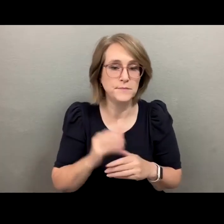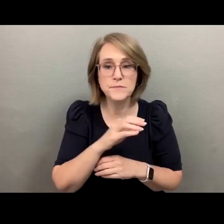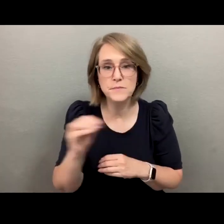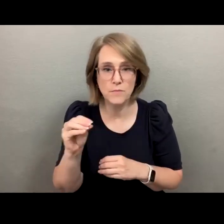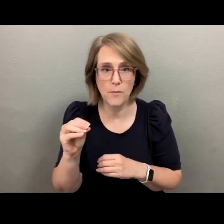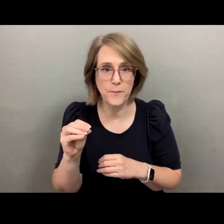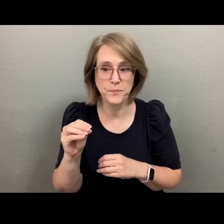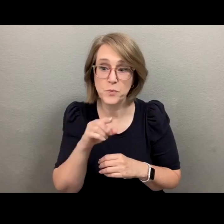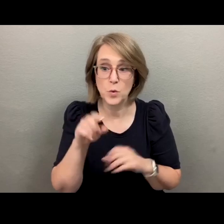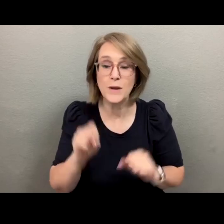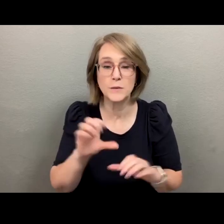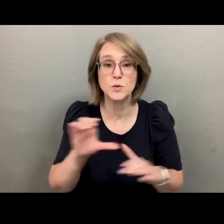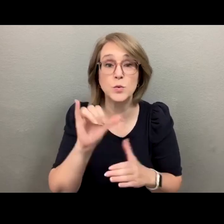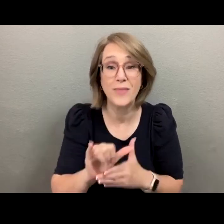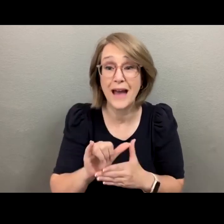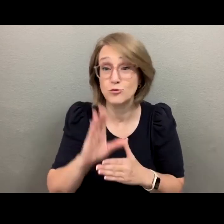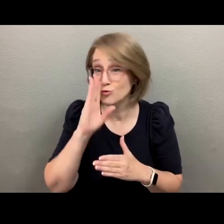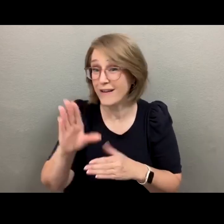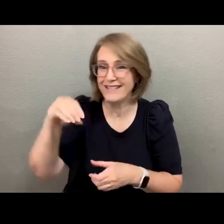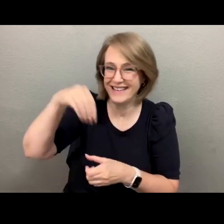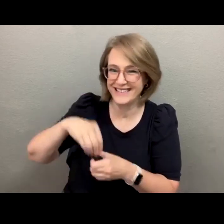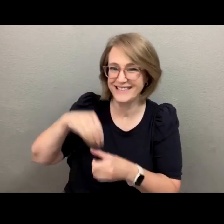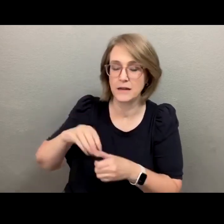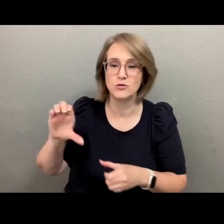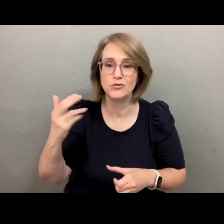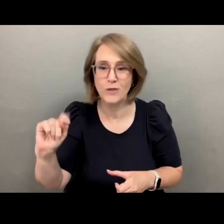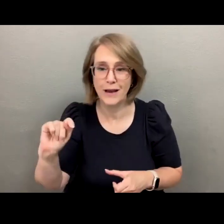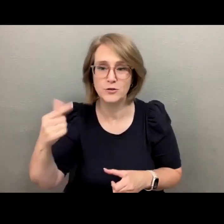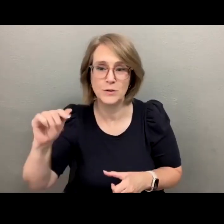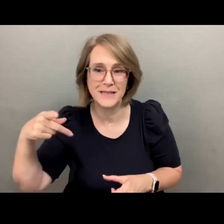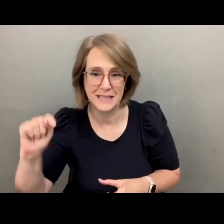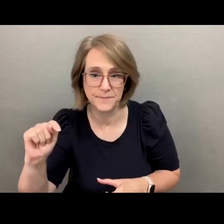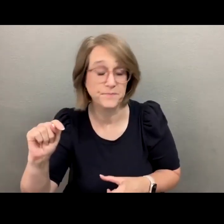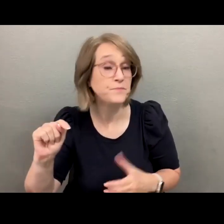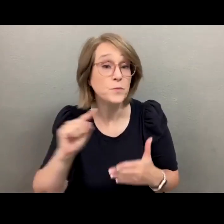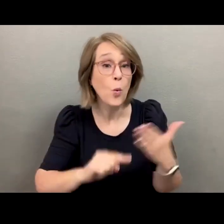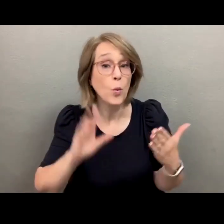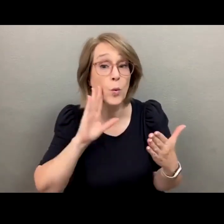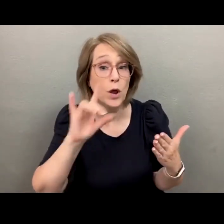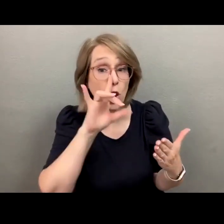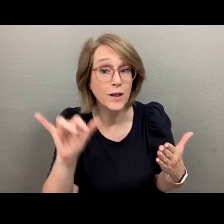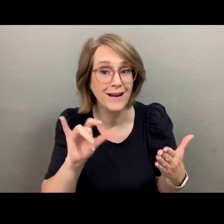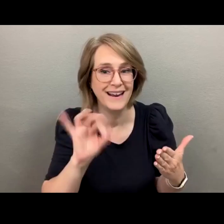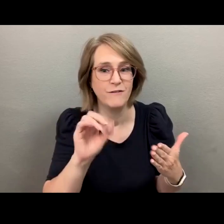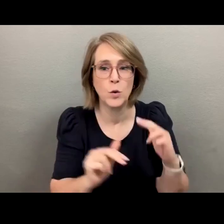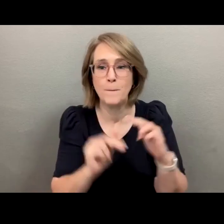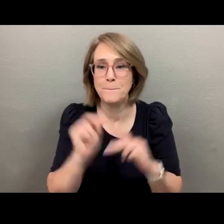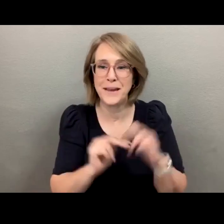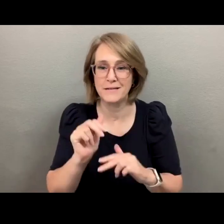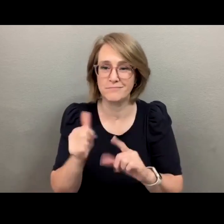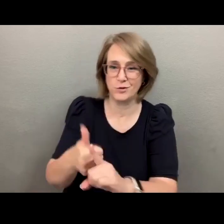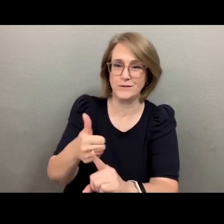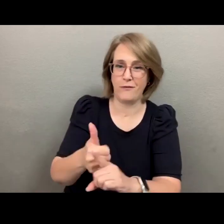you can do those directly inside ChatGPT. So what might this look like if you were going to build out something like this for